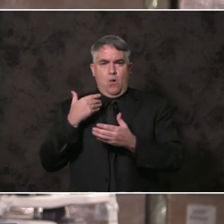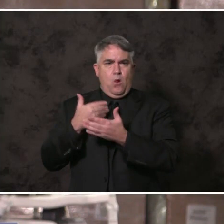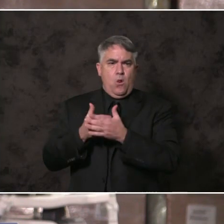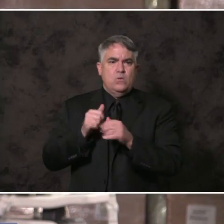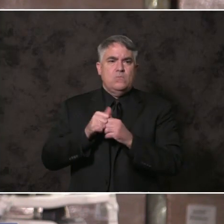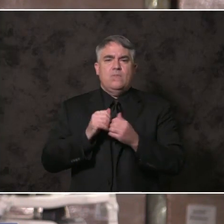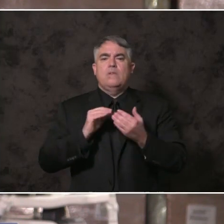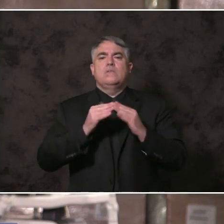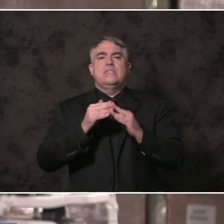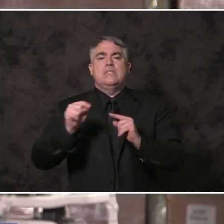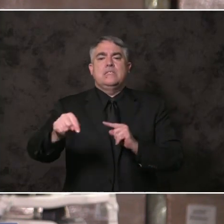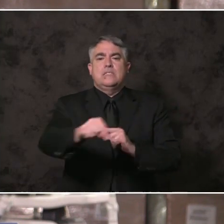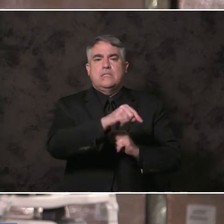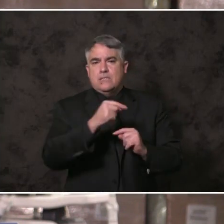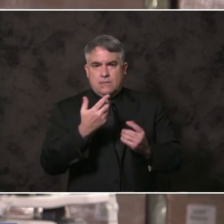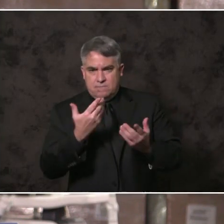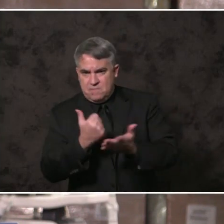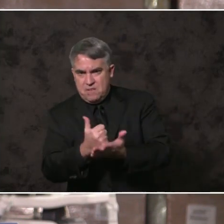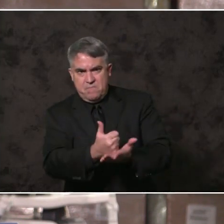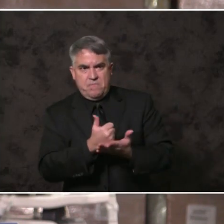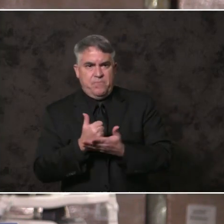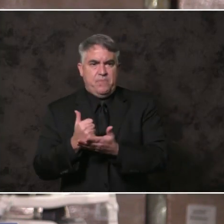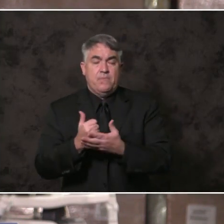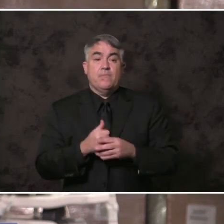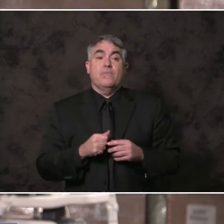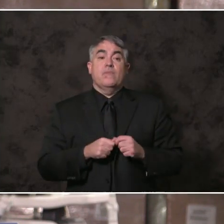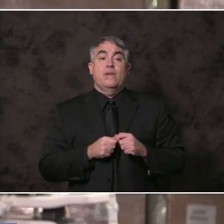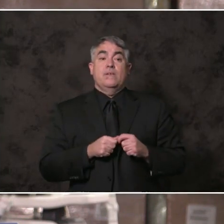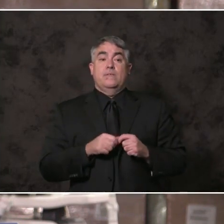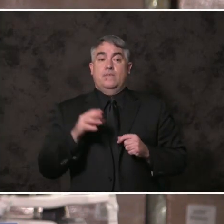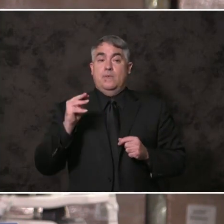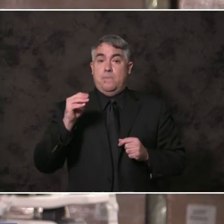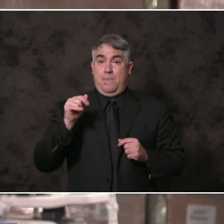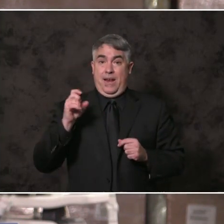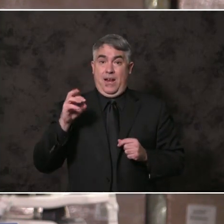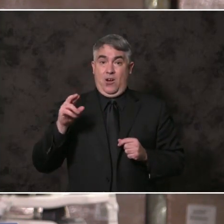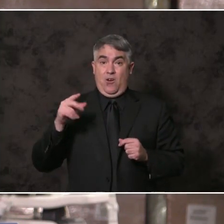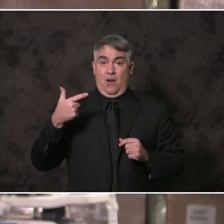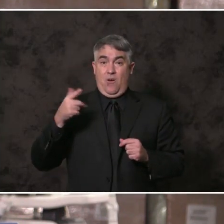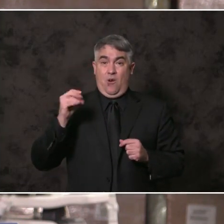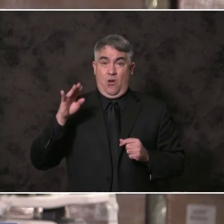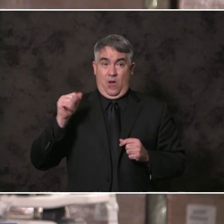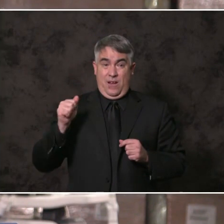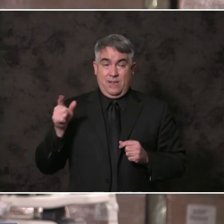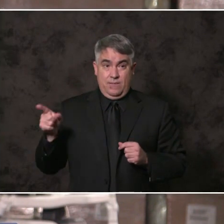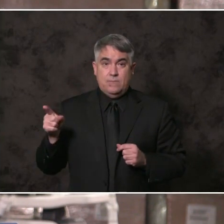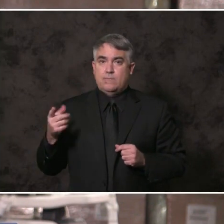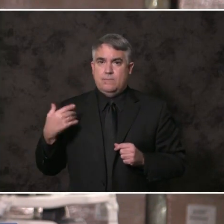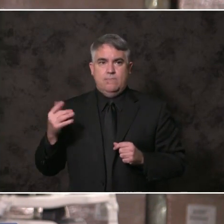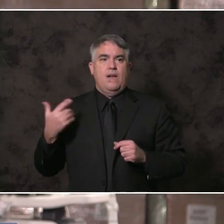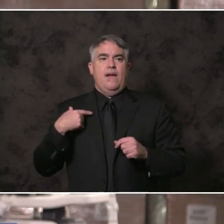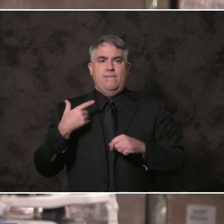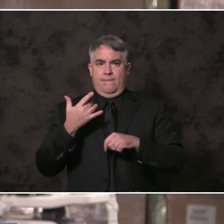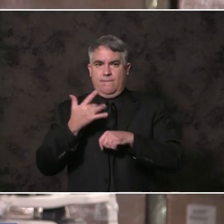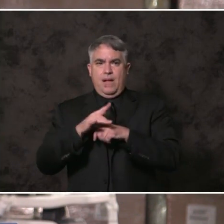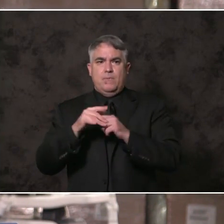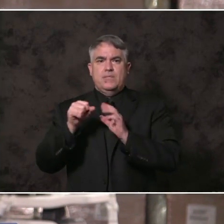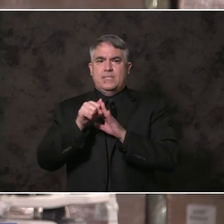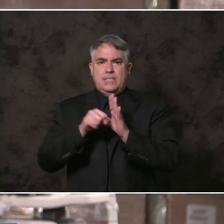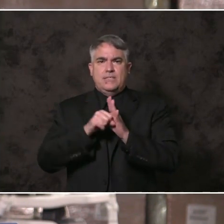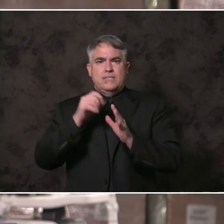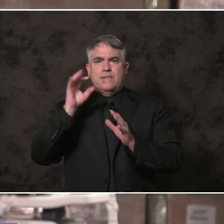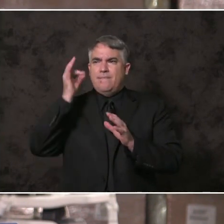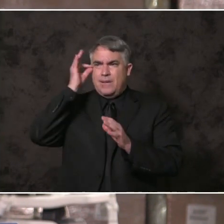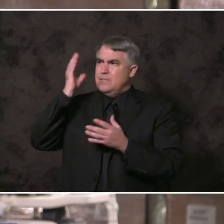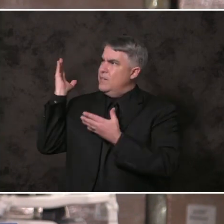particular, a renewed effort with Mayor Todd Gloria on maximizing available state and federal resources. People